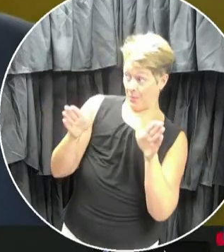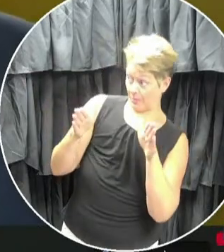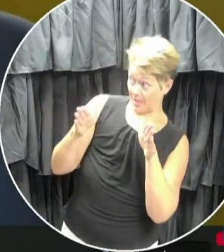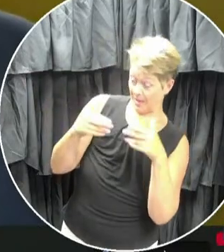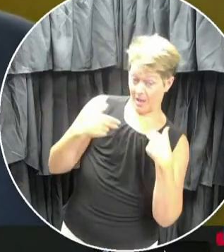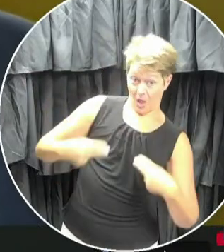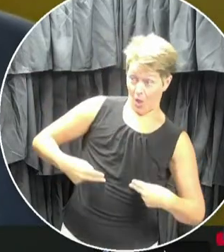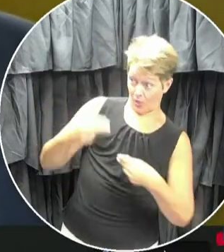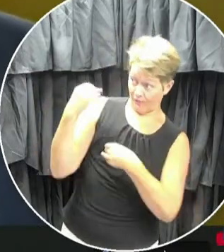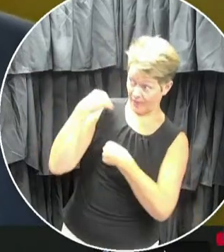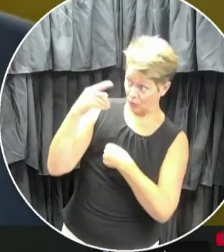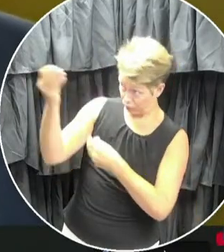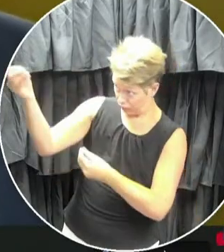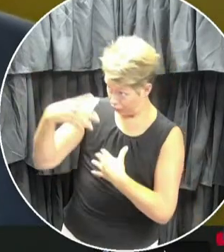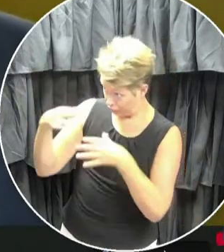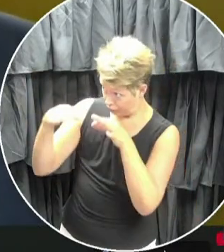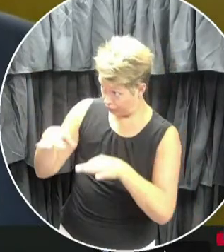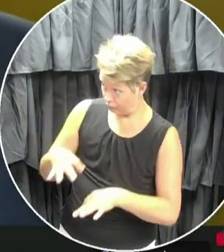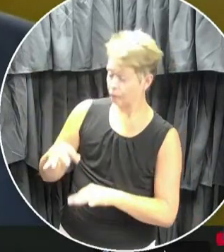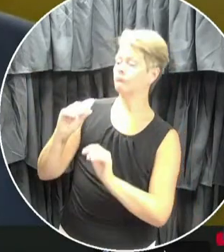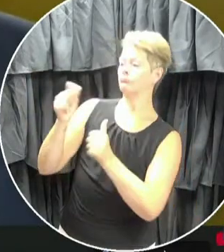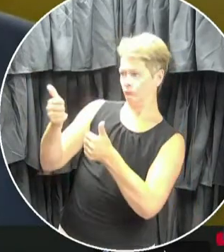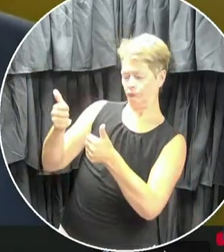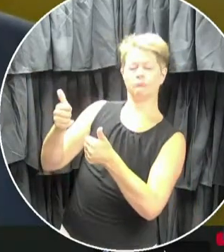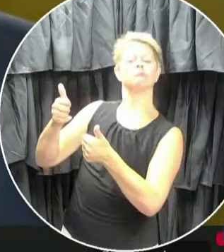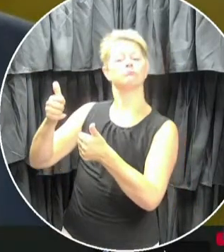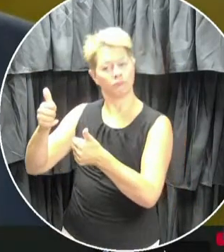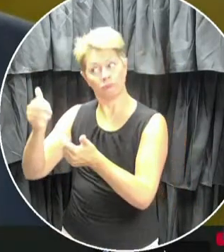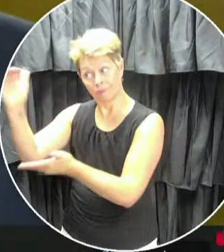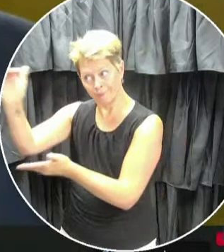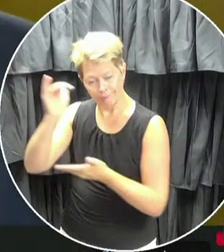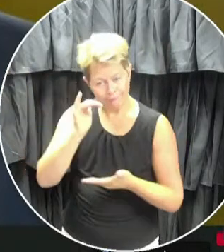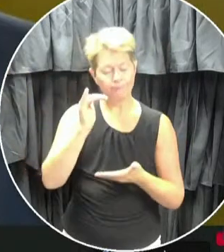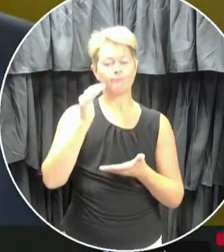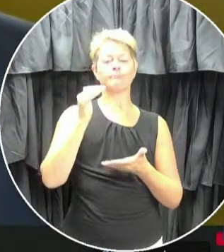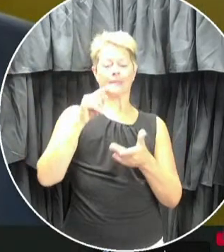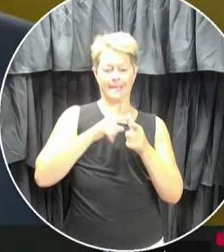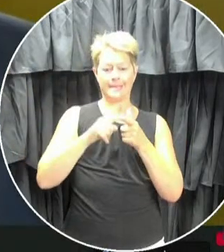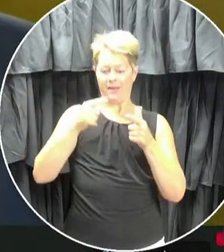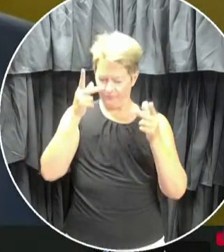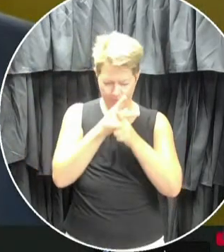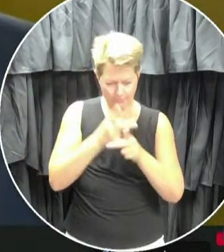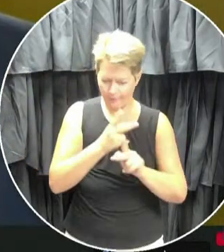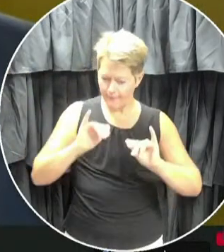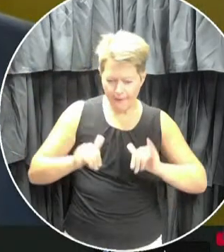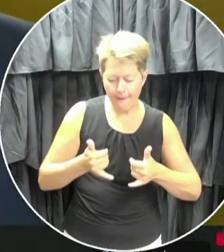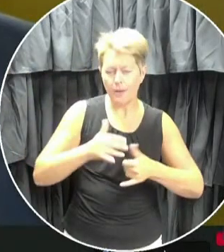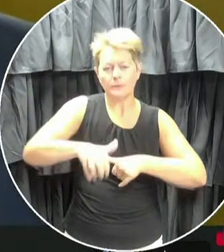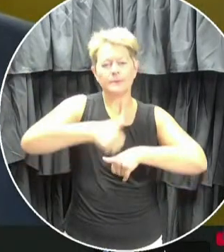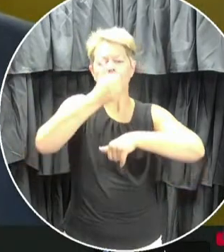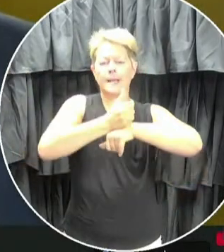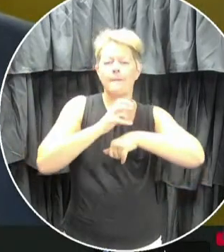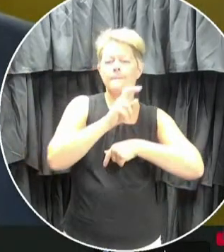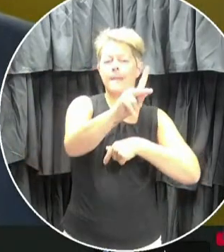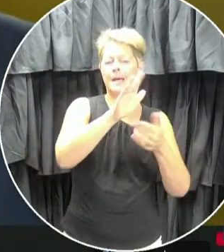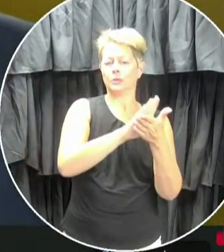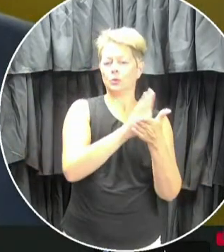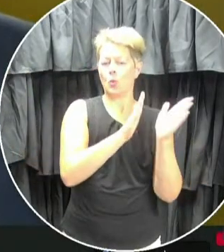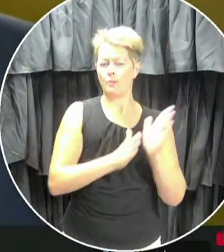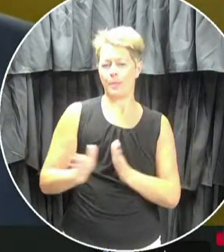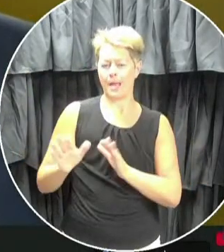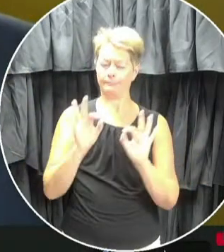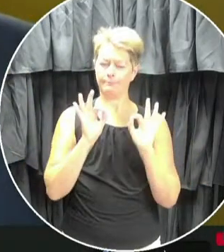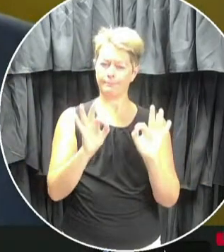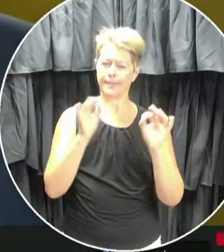we took the guidance and advice and we've devised a plan to operationalize it, to make it work at schools throughout all our regions.